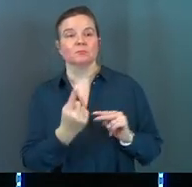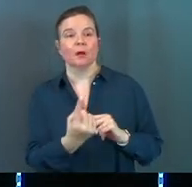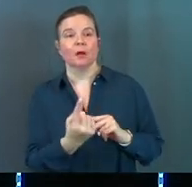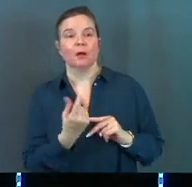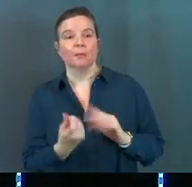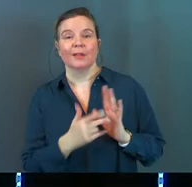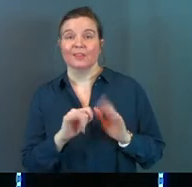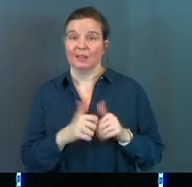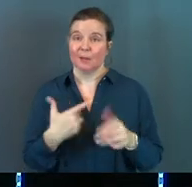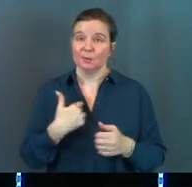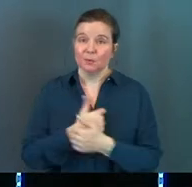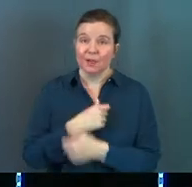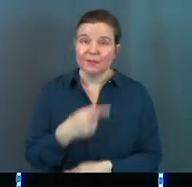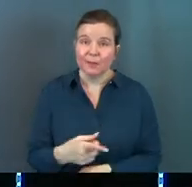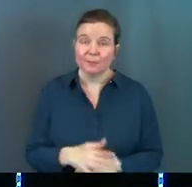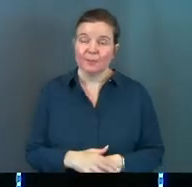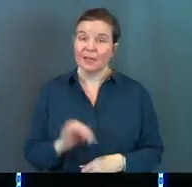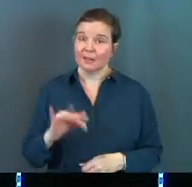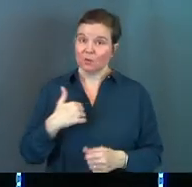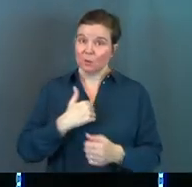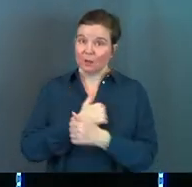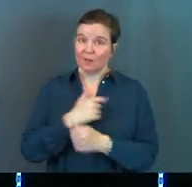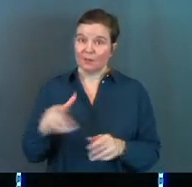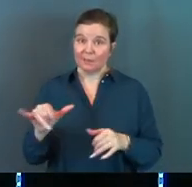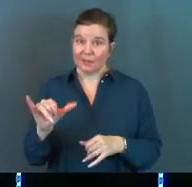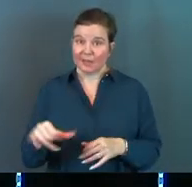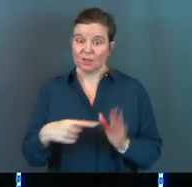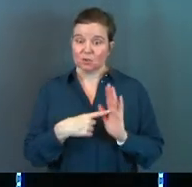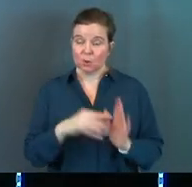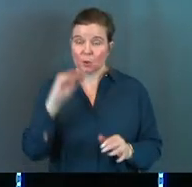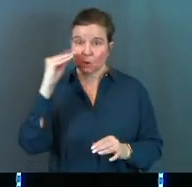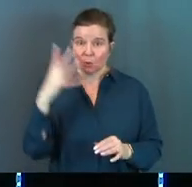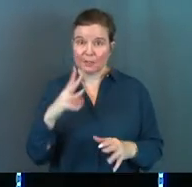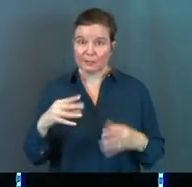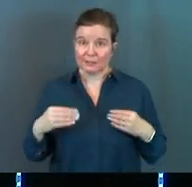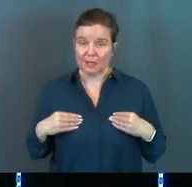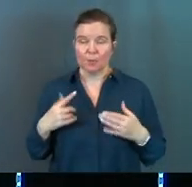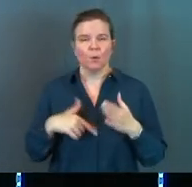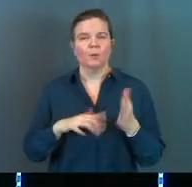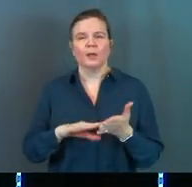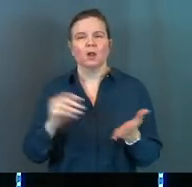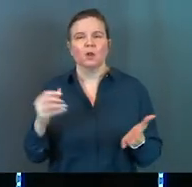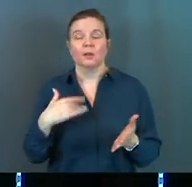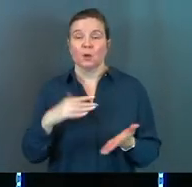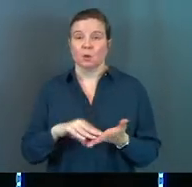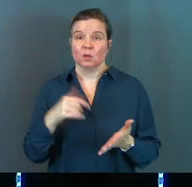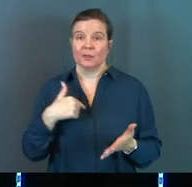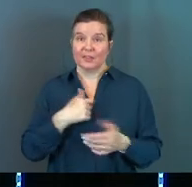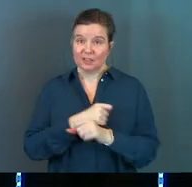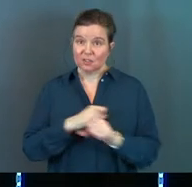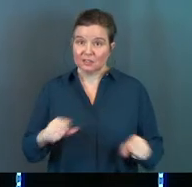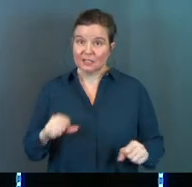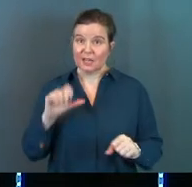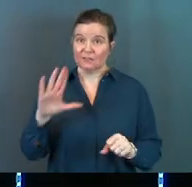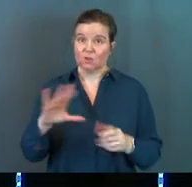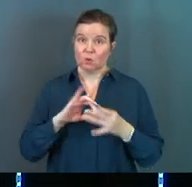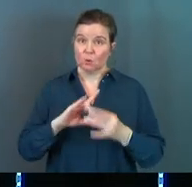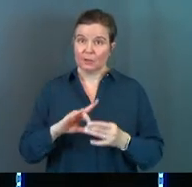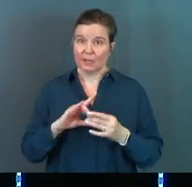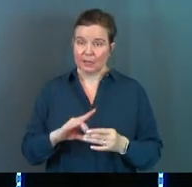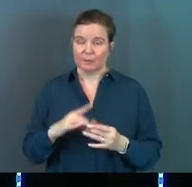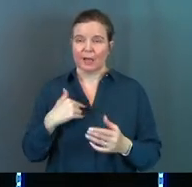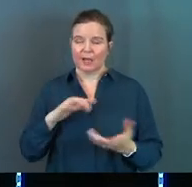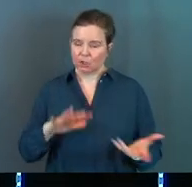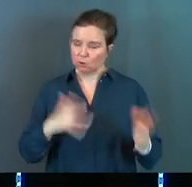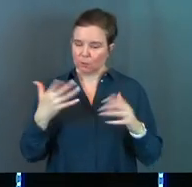waiting. That's how much you love them. And if you can love them like that and show that grace and acceptance, what will they learn? They'll learn that they're safe in your relationship.